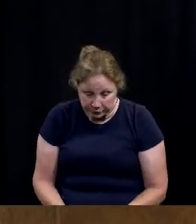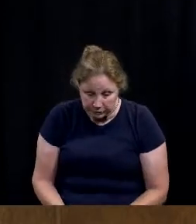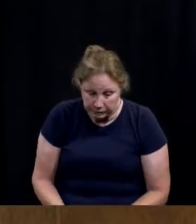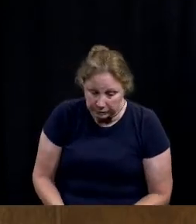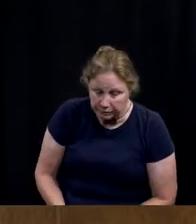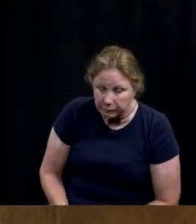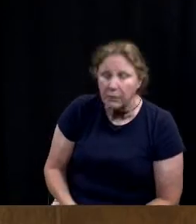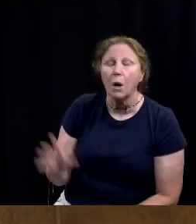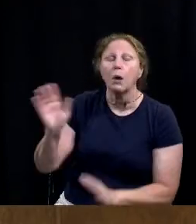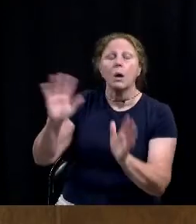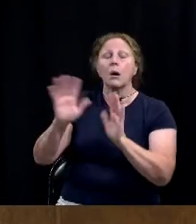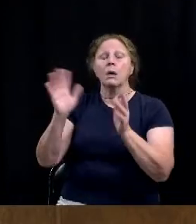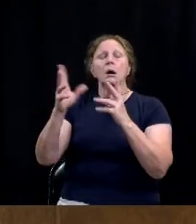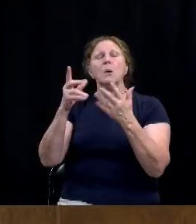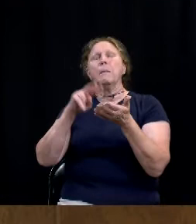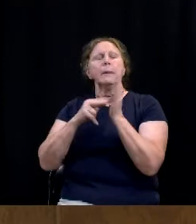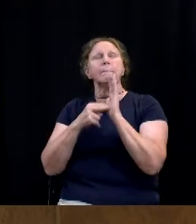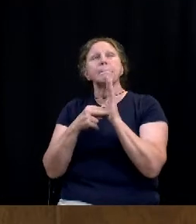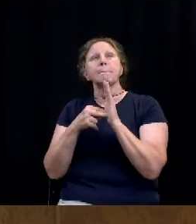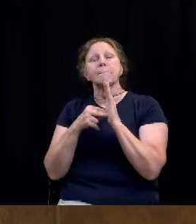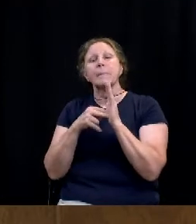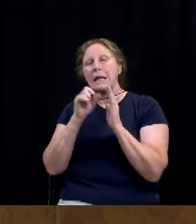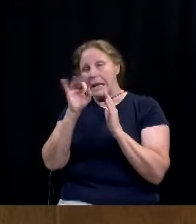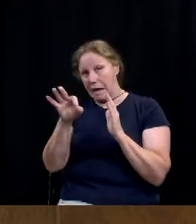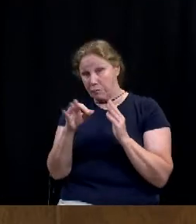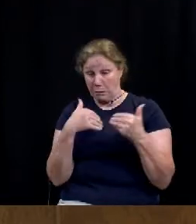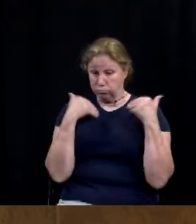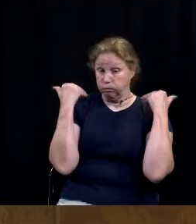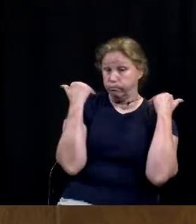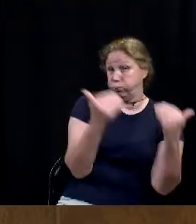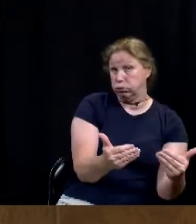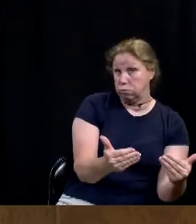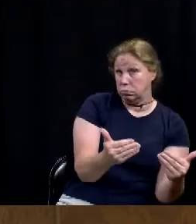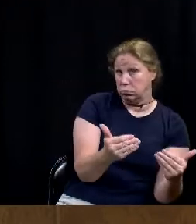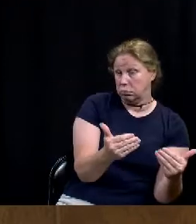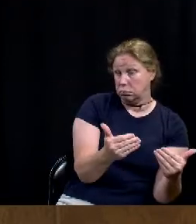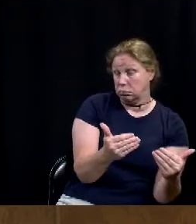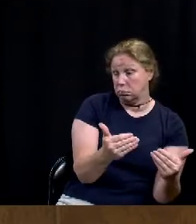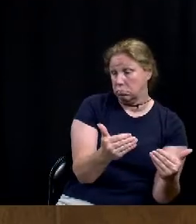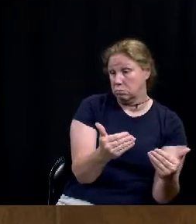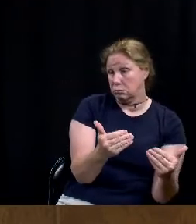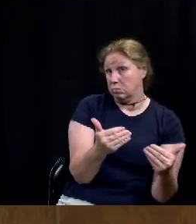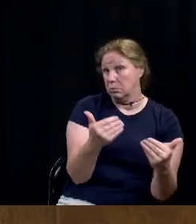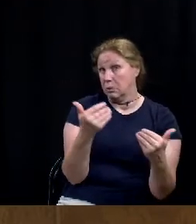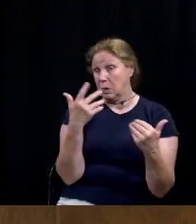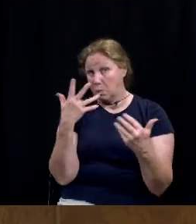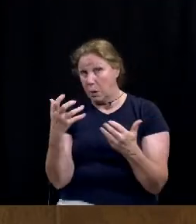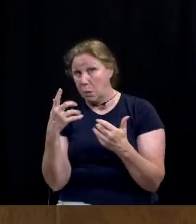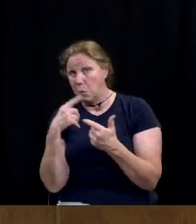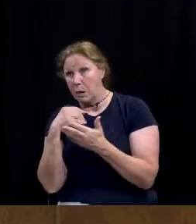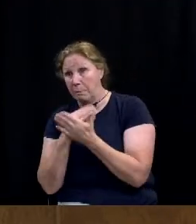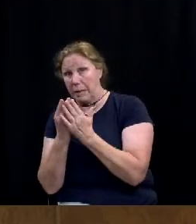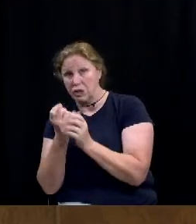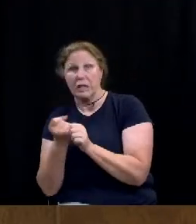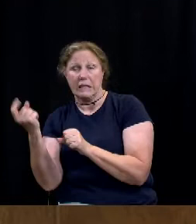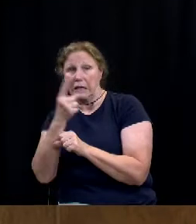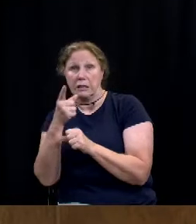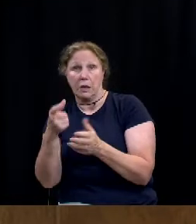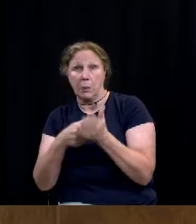Or how, what are the, if we do go forward with this calculator, which I think everybody's going to, we're going to want to do to do our budget next year anyway.